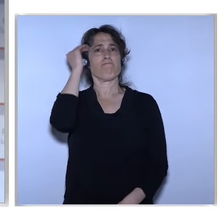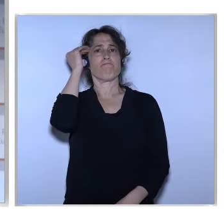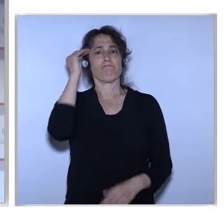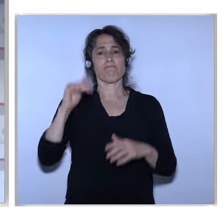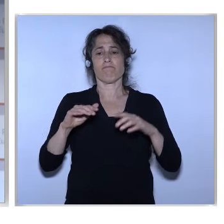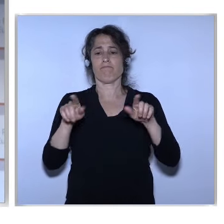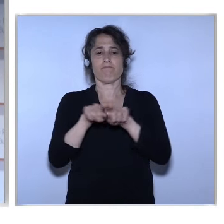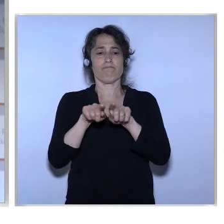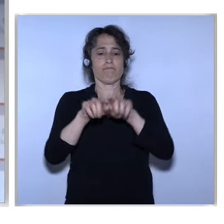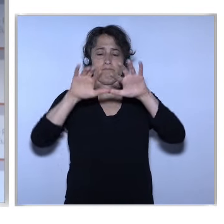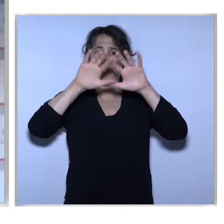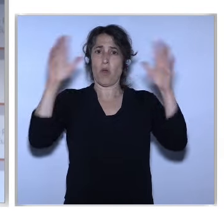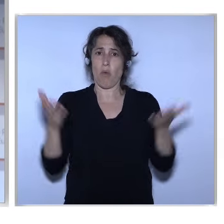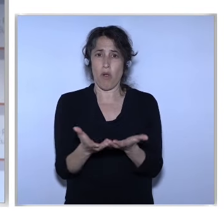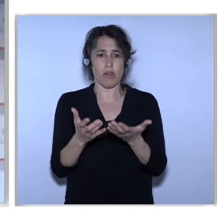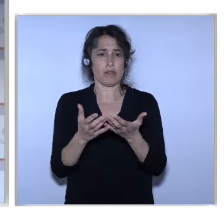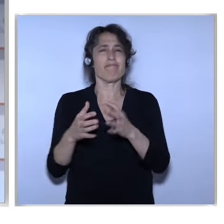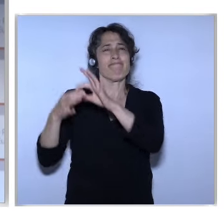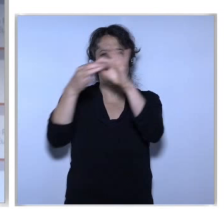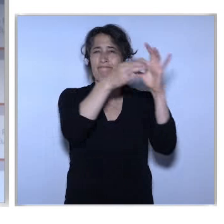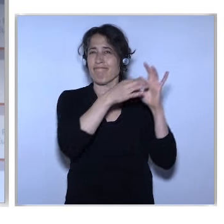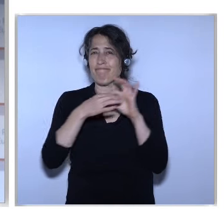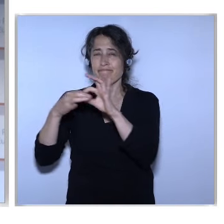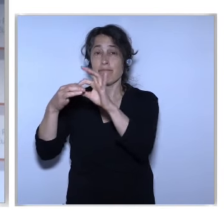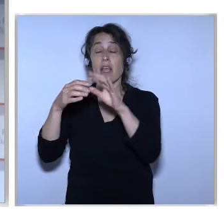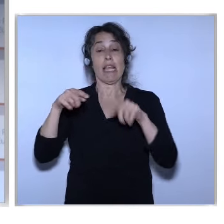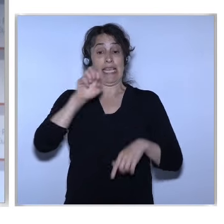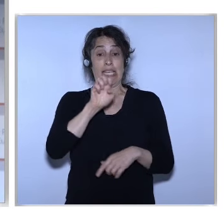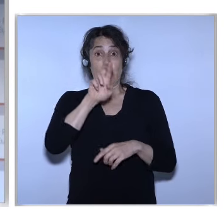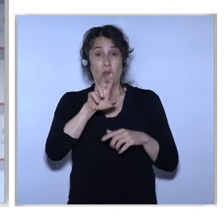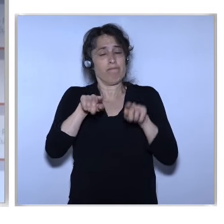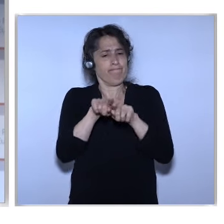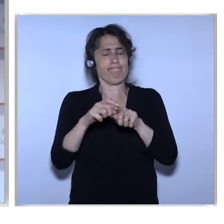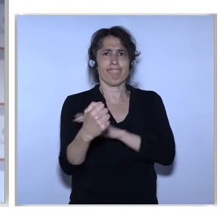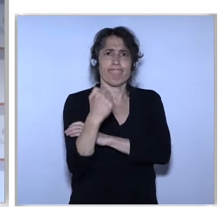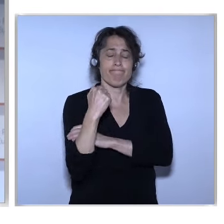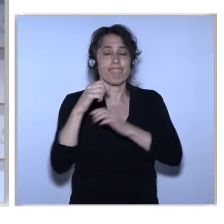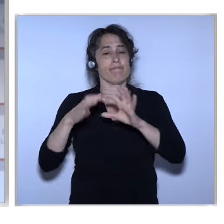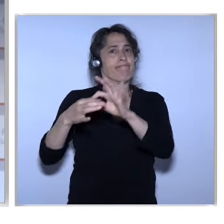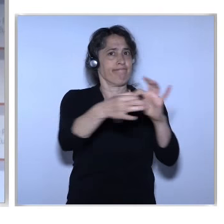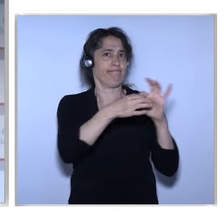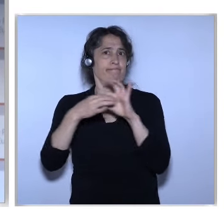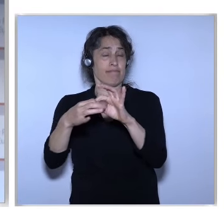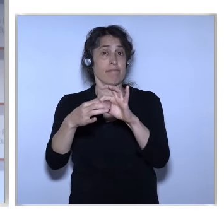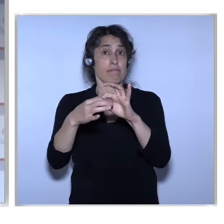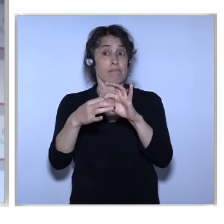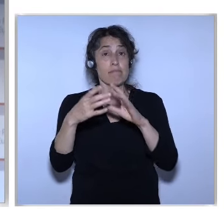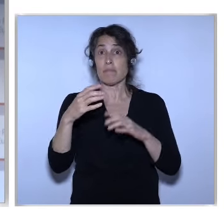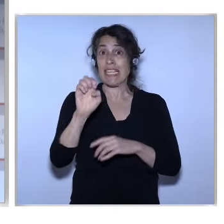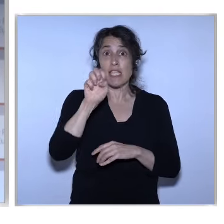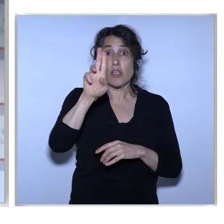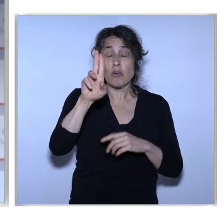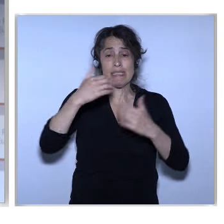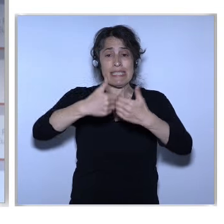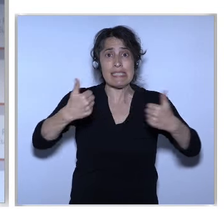will only make our companies weaker And more vulnerable against global